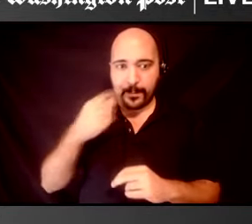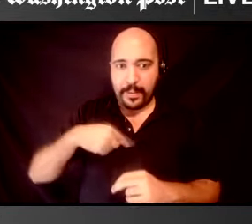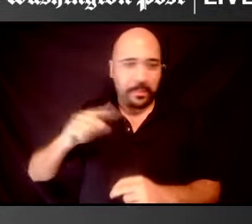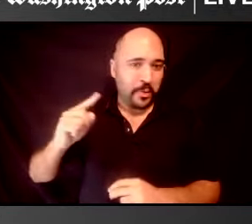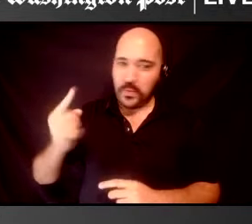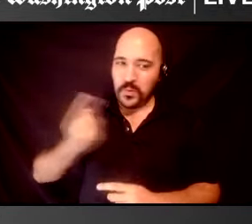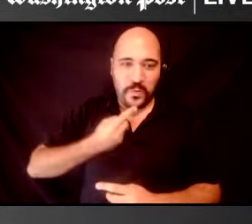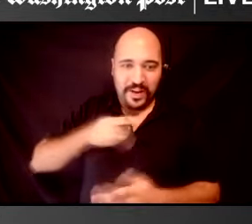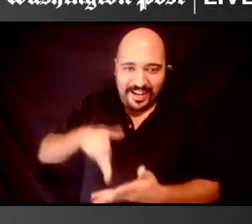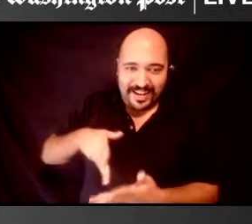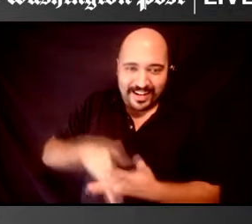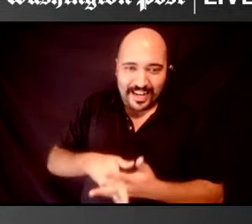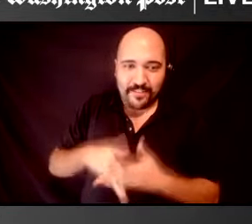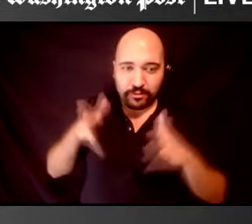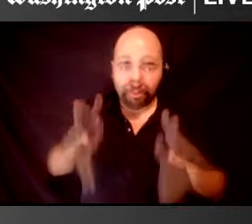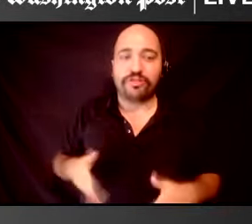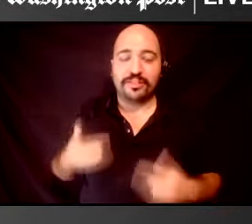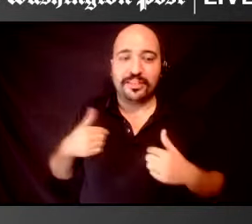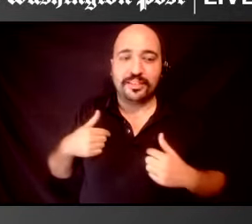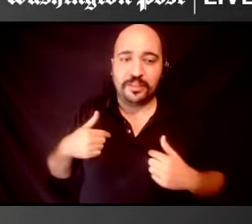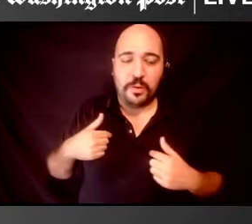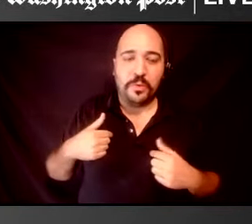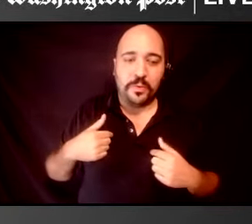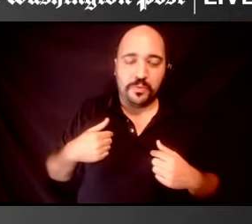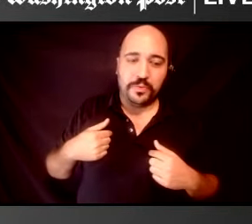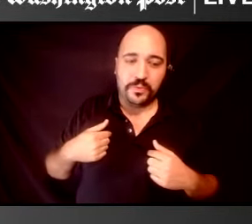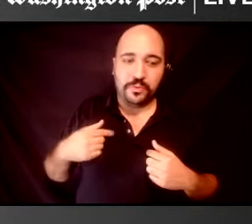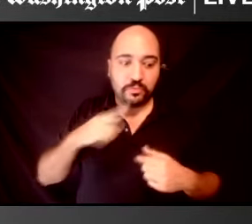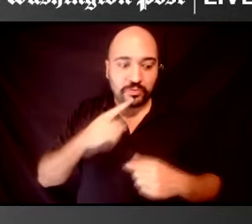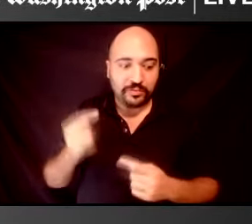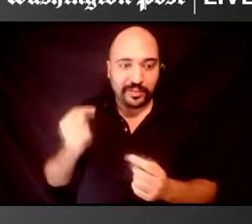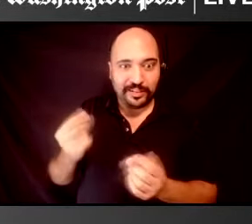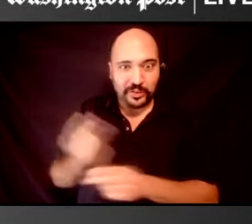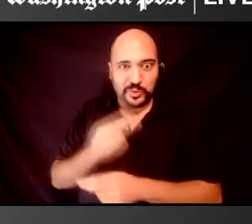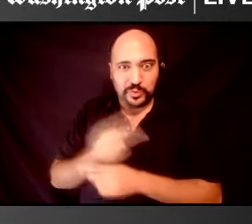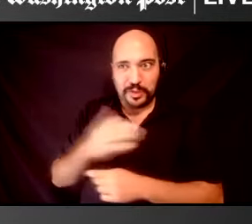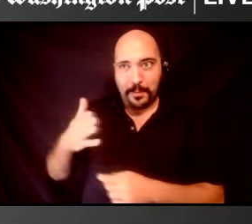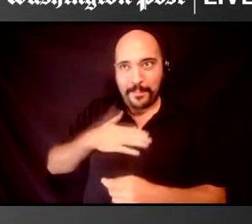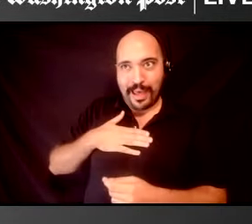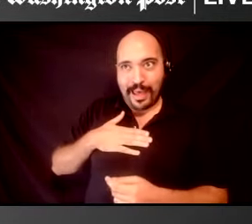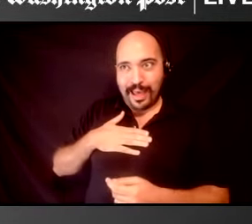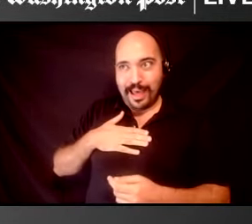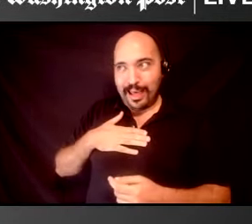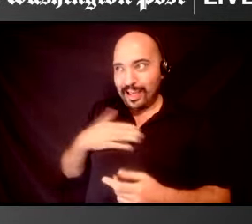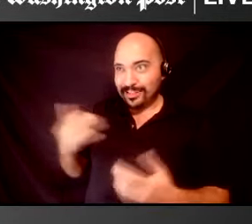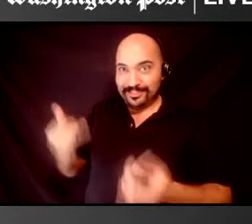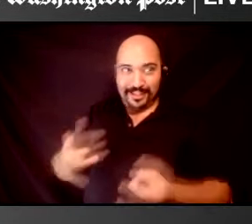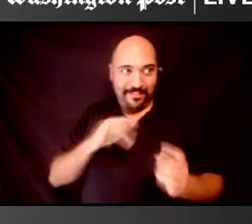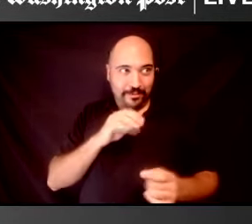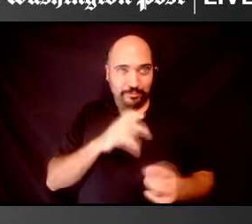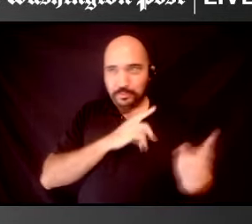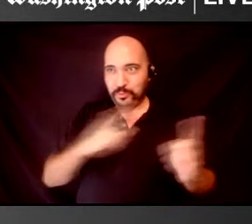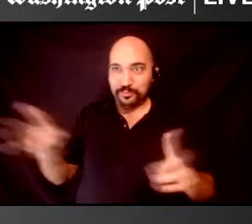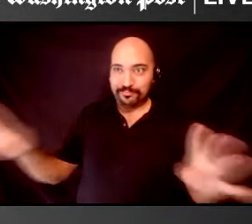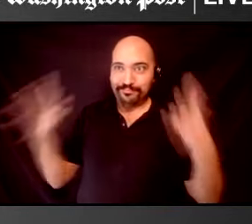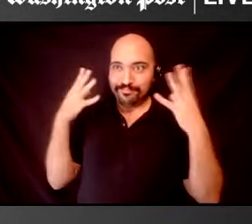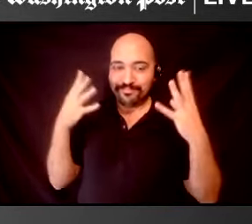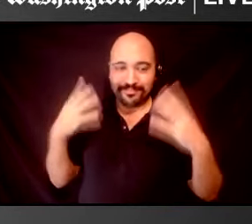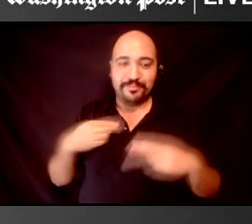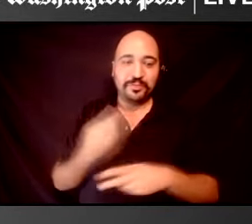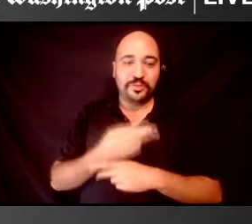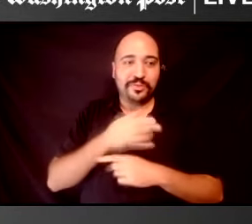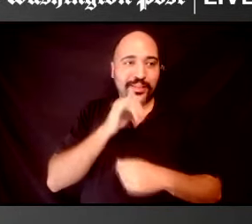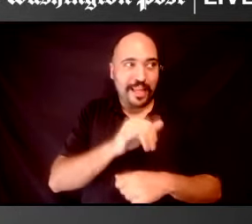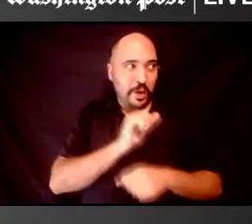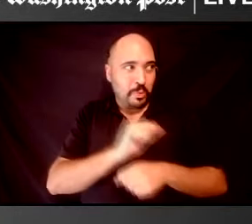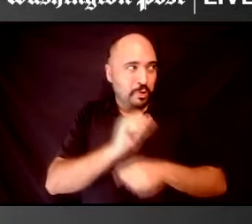fellow. So I've really been trying to use the platform that I have as a result of this fellowship and the work with Ford to